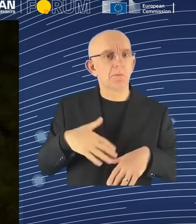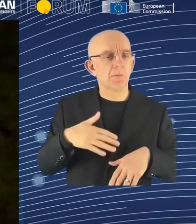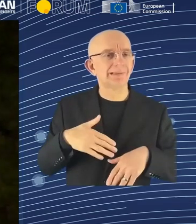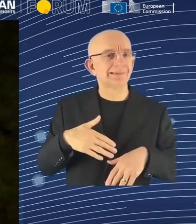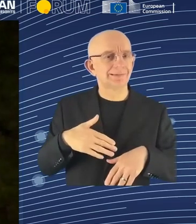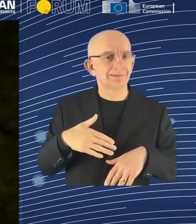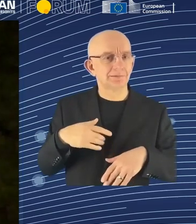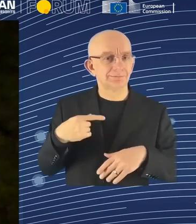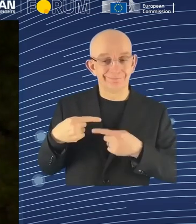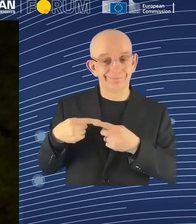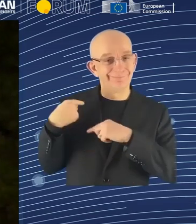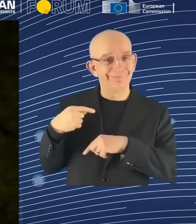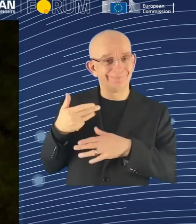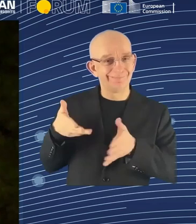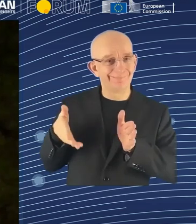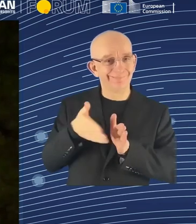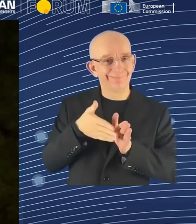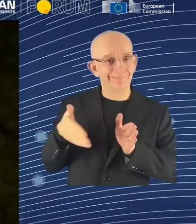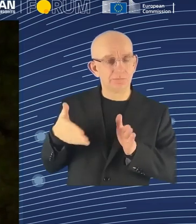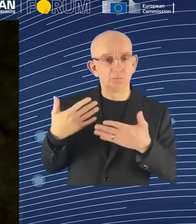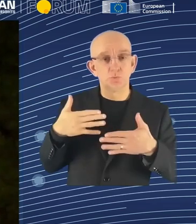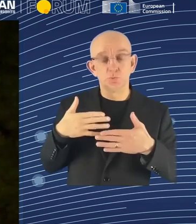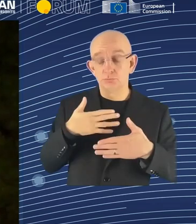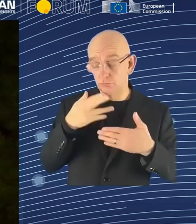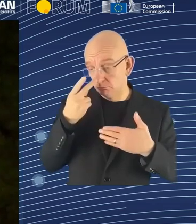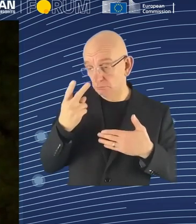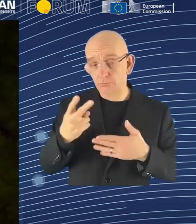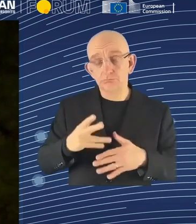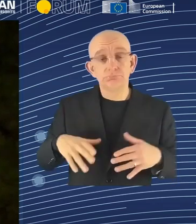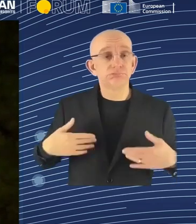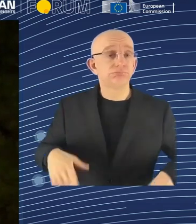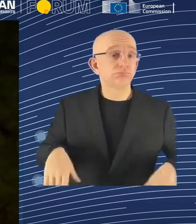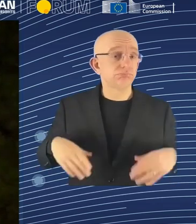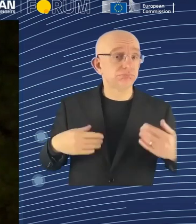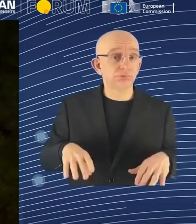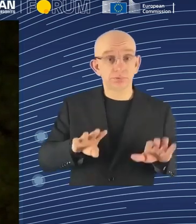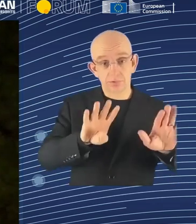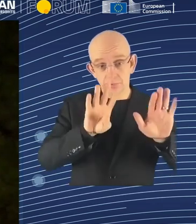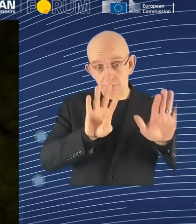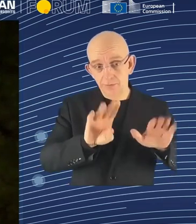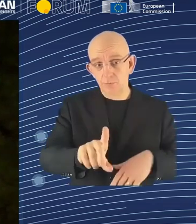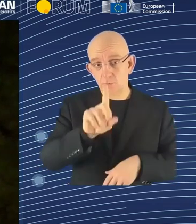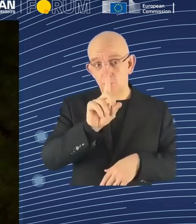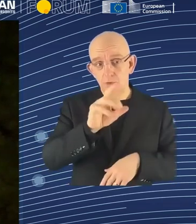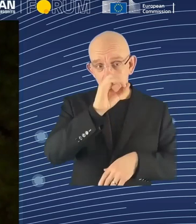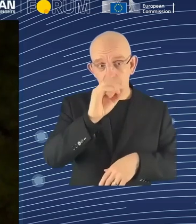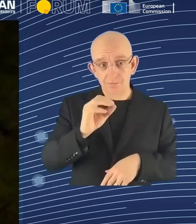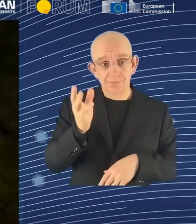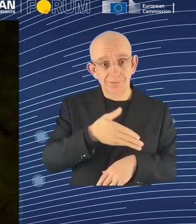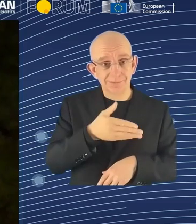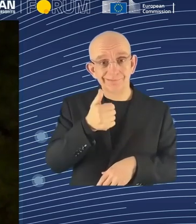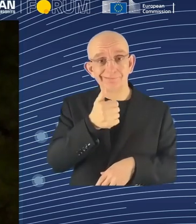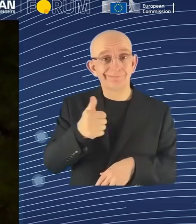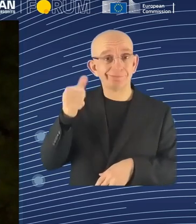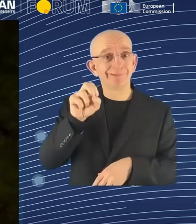executives in the EU have already reallocated found. 91%. 91%. 91%. And it actually